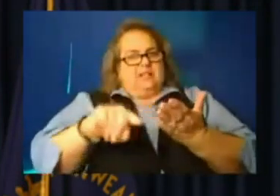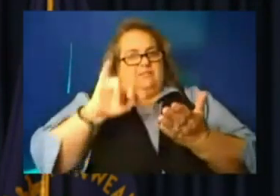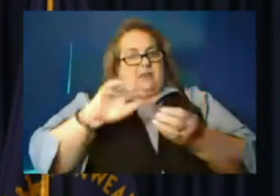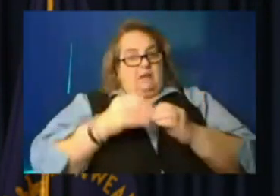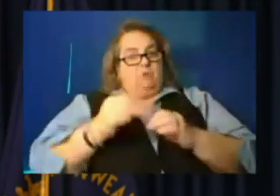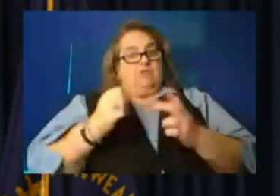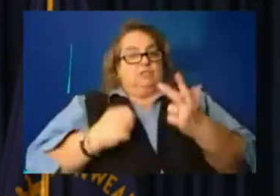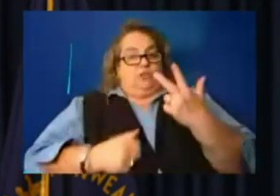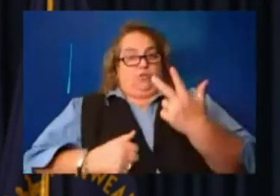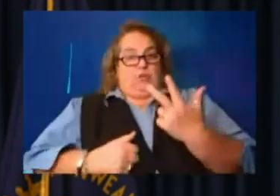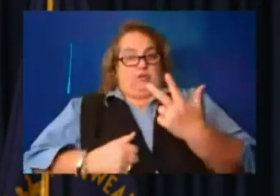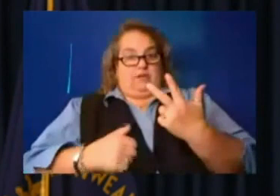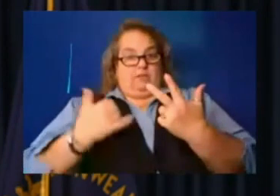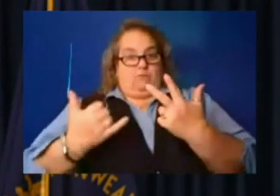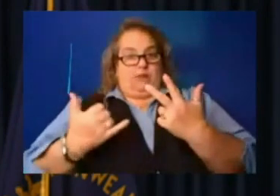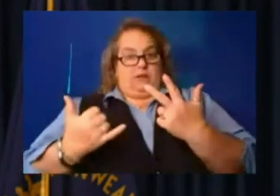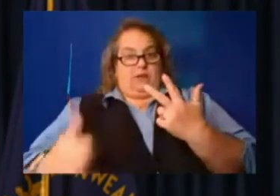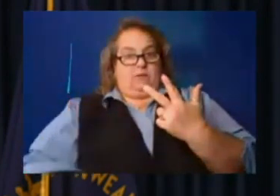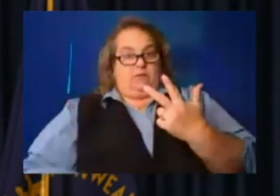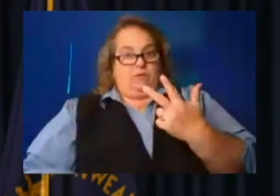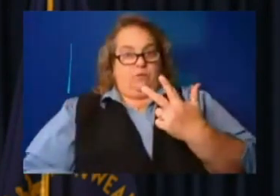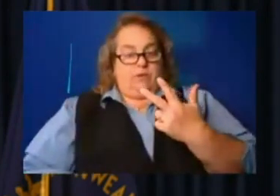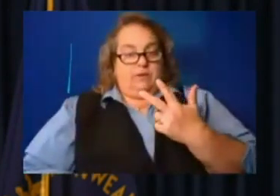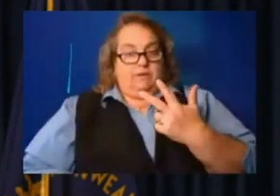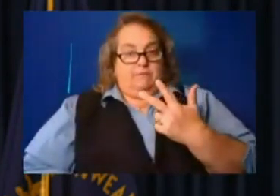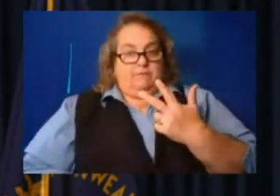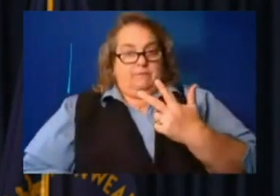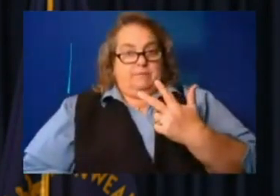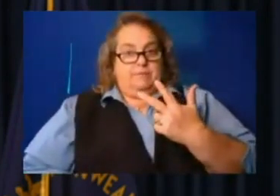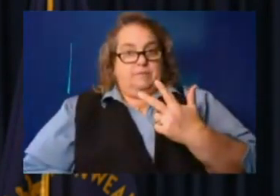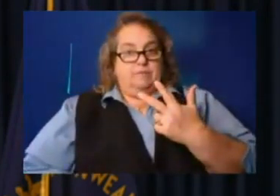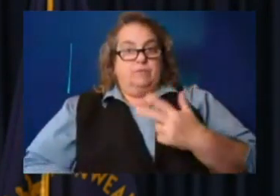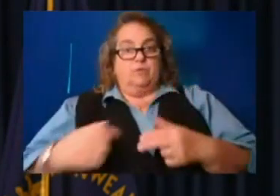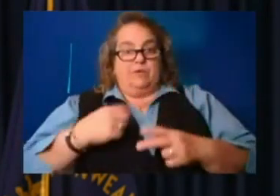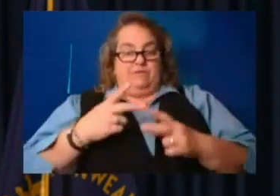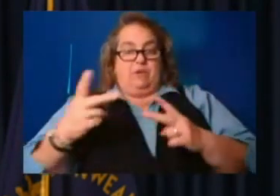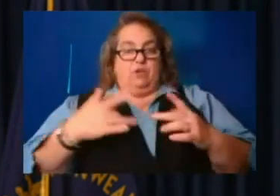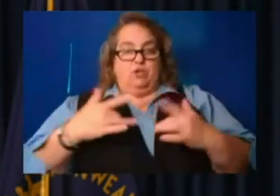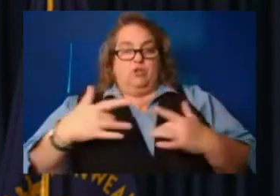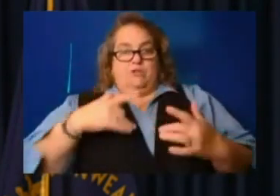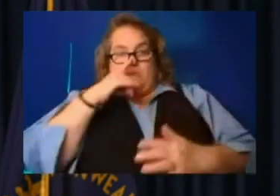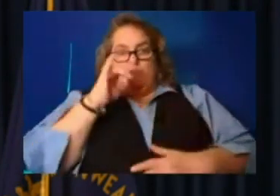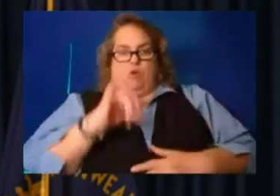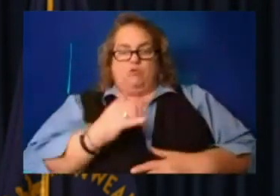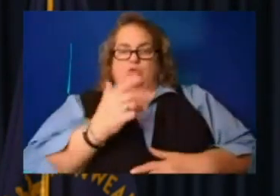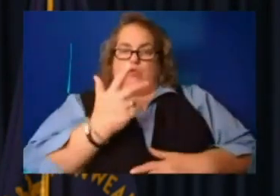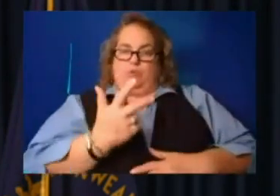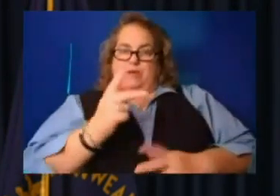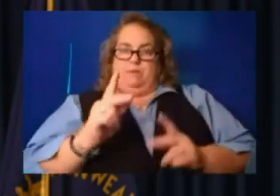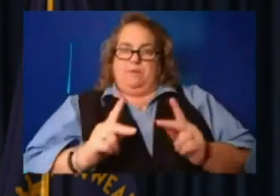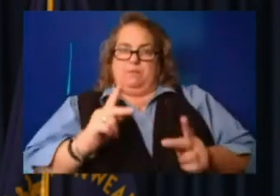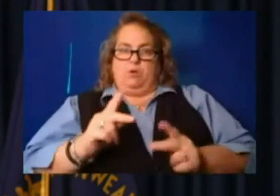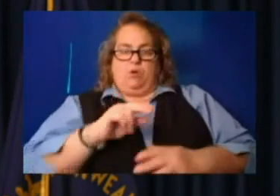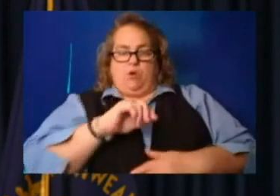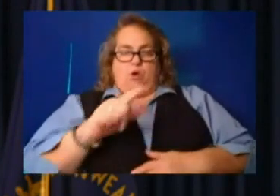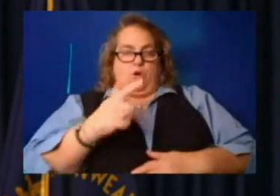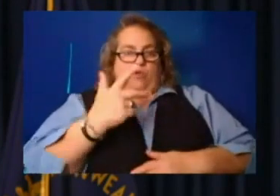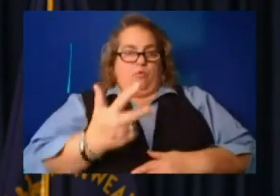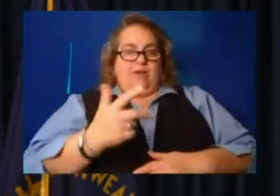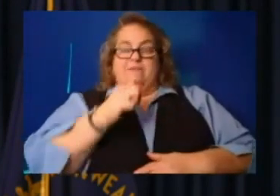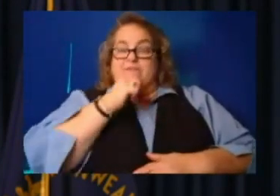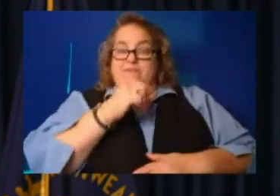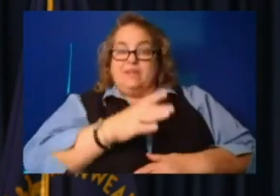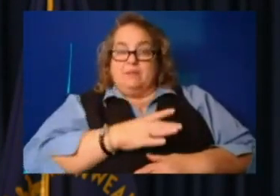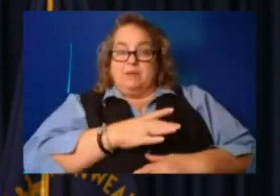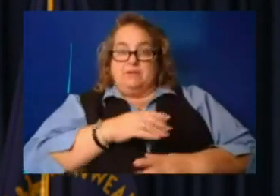now. Um, again, we're very concerned for those three people. All three are females in breath at